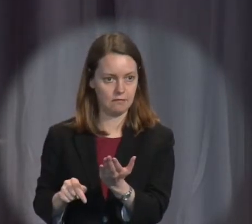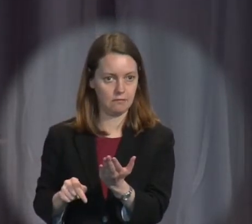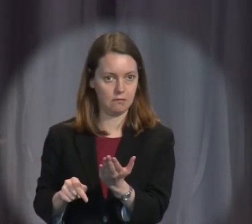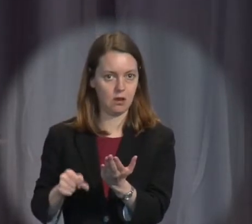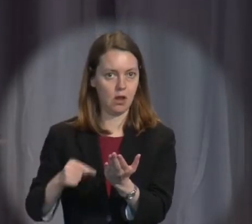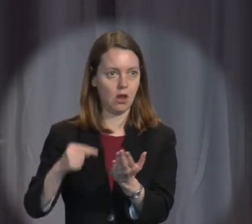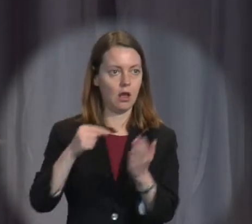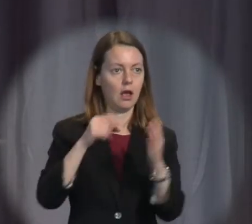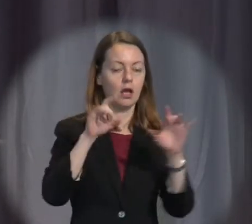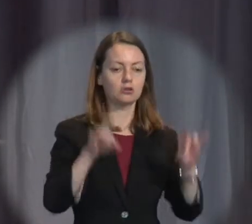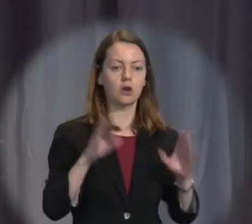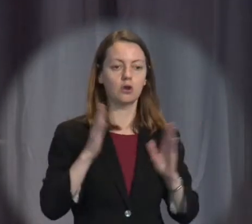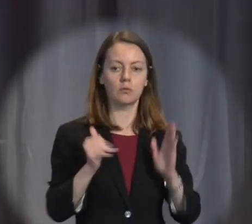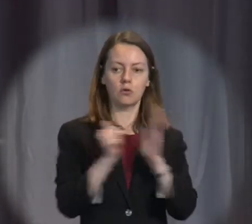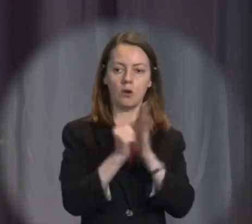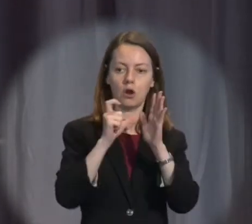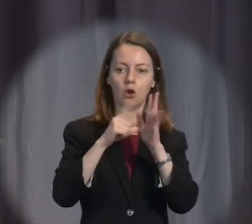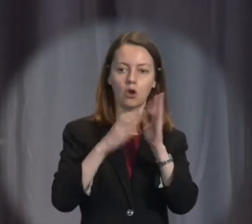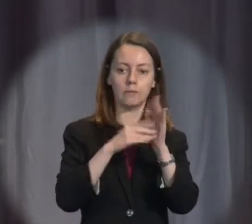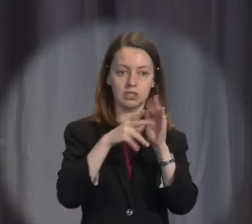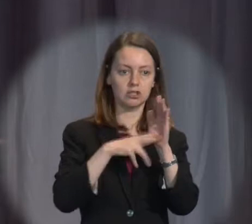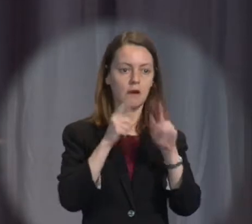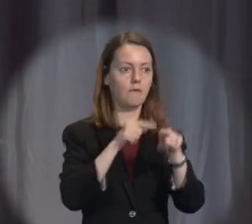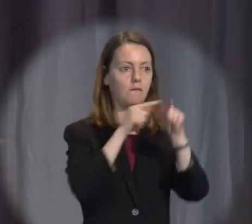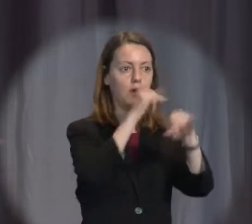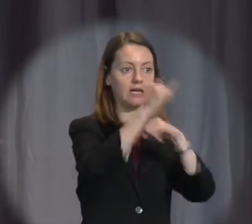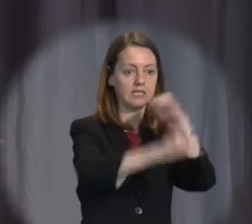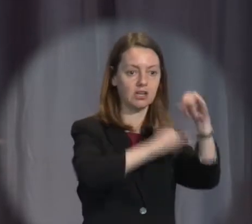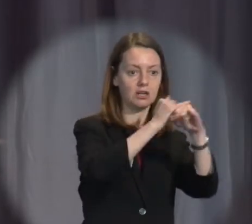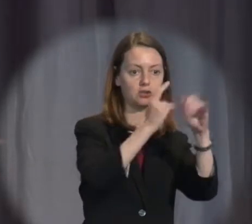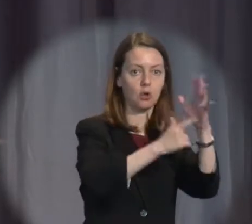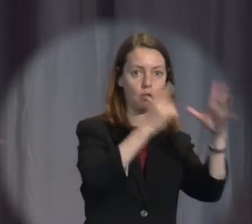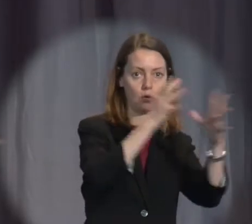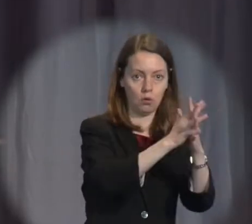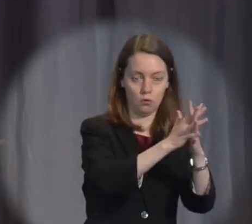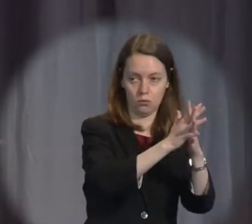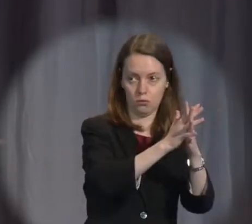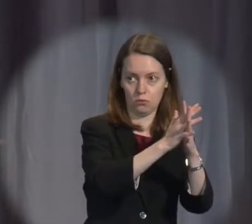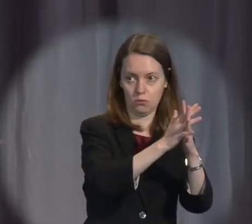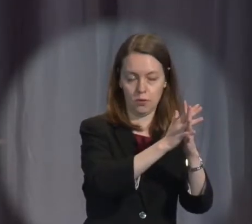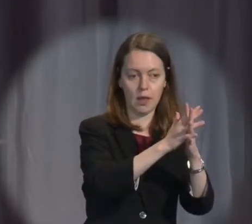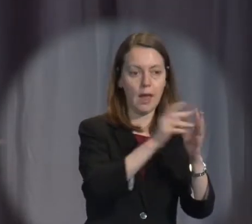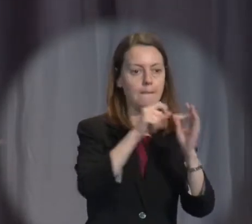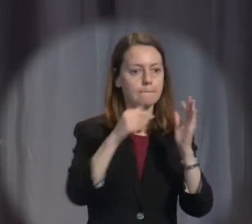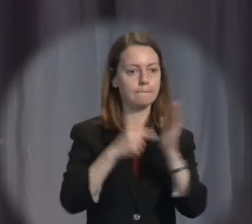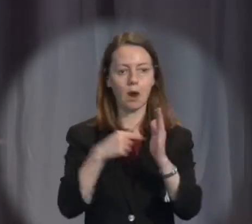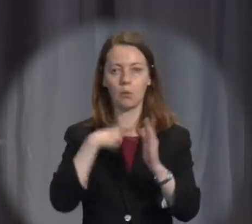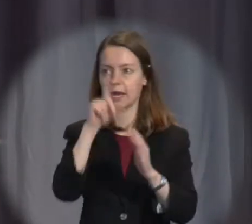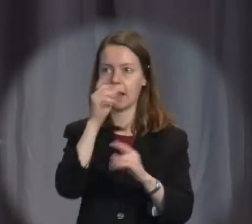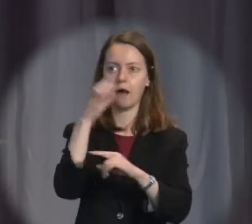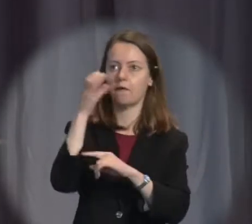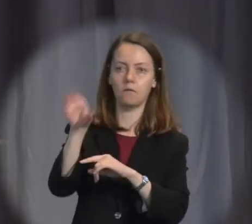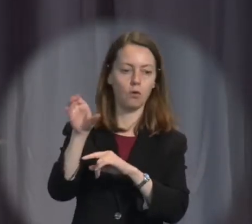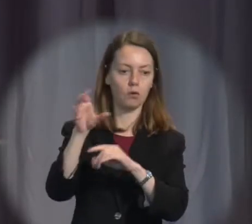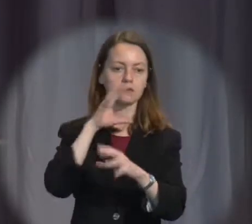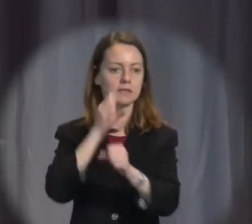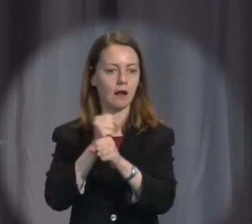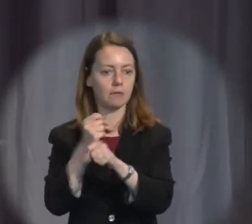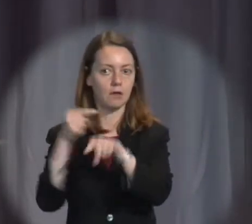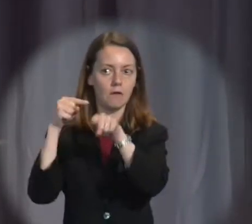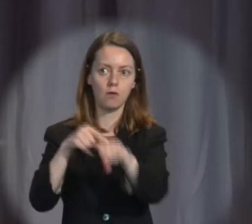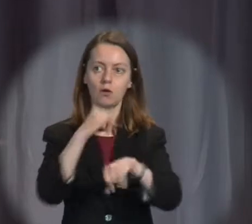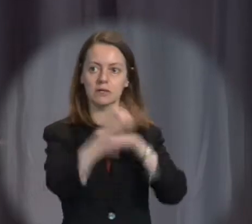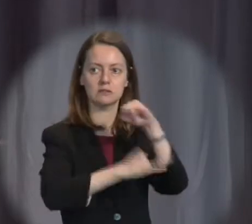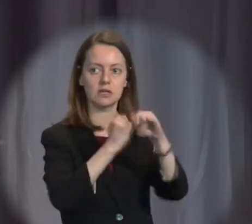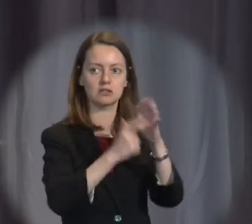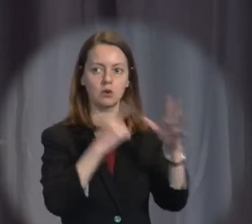they're not directly applicable law. So from the Commission when we go to the High Court or we go to the public or we go to the Minister and we say